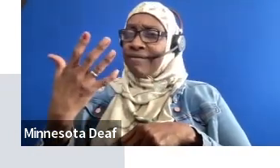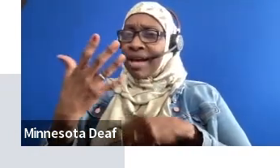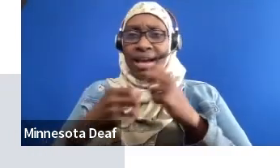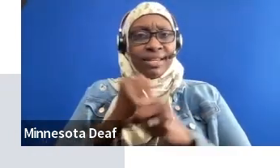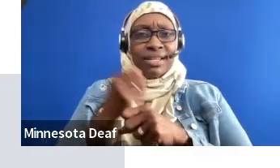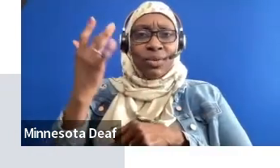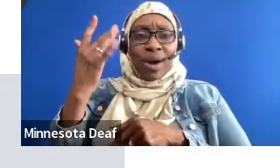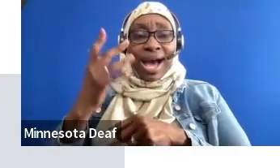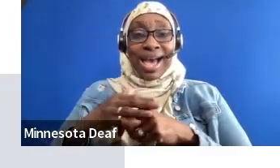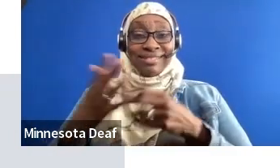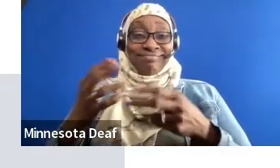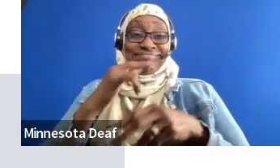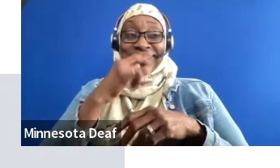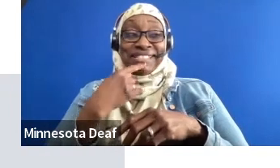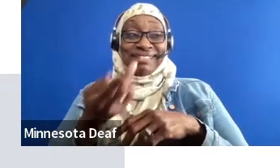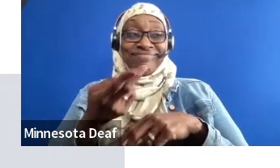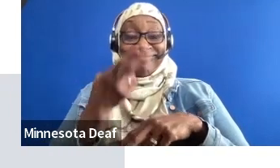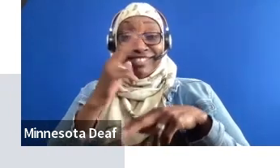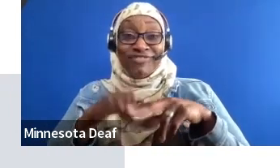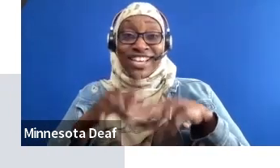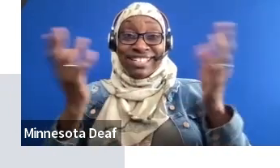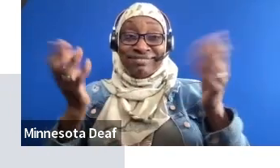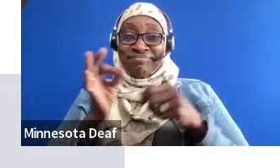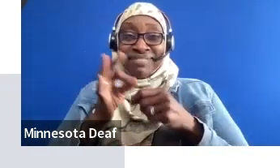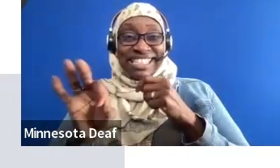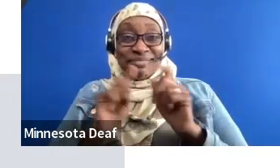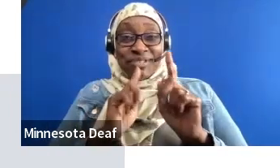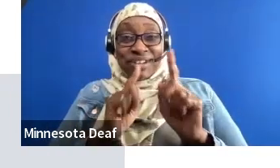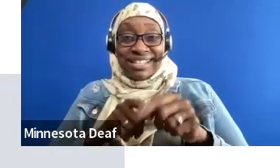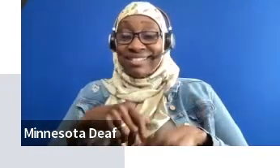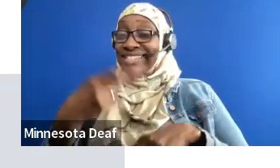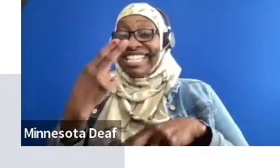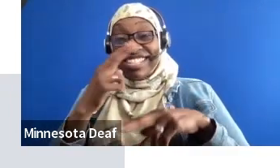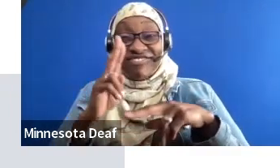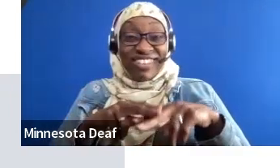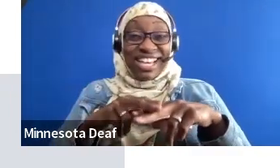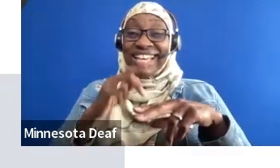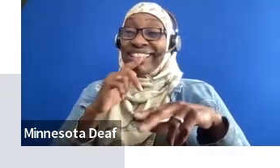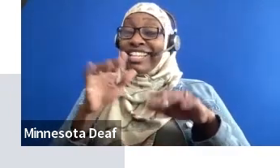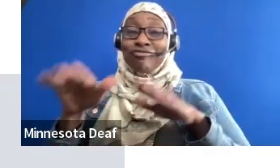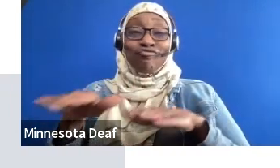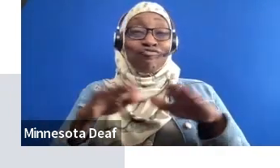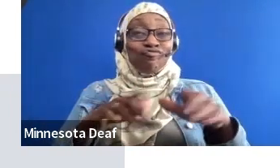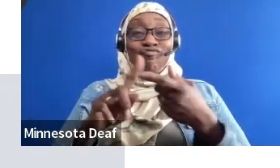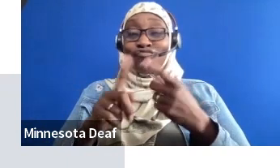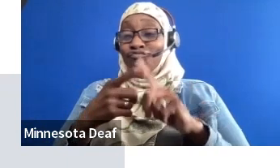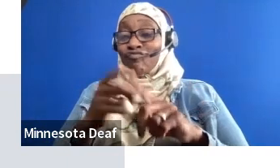simple answer, right? But that's the core of right? It's fun. They get to hang out with their friends for two weeks straight, doing a bunch of theater, singing, dancing. And